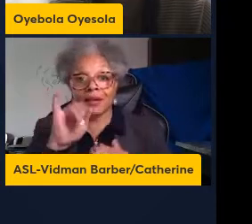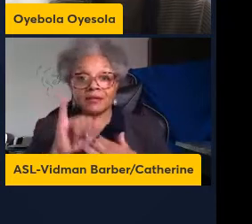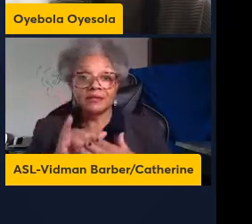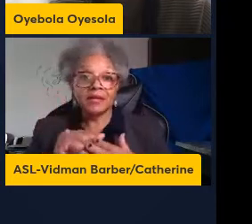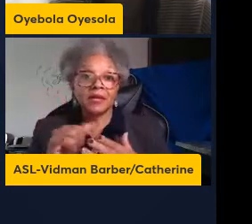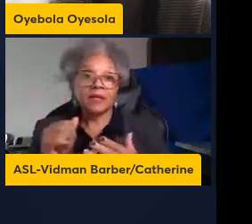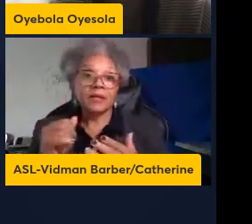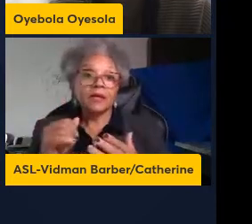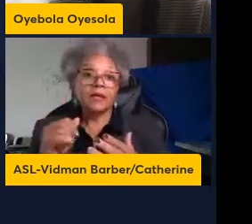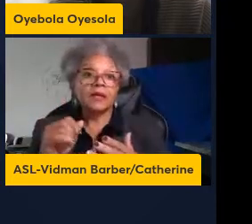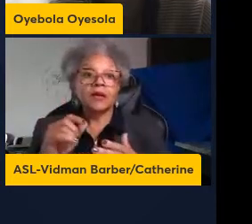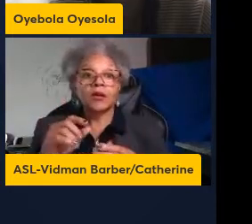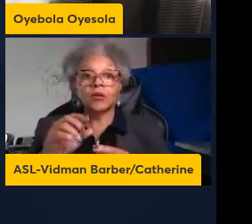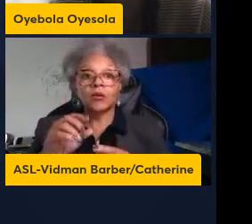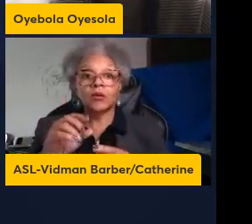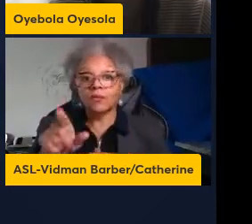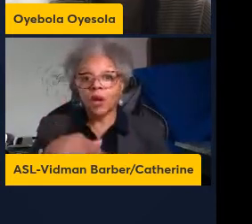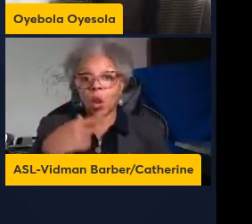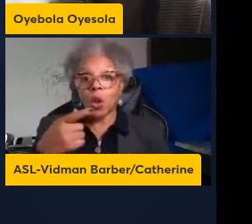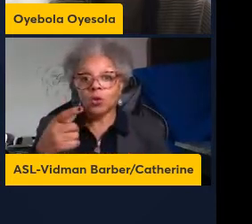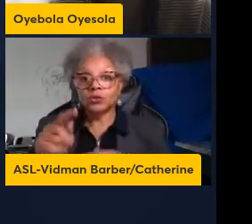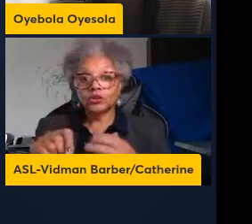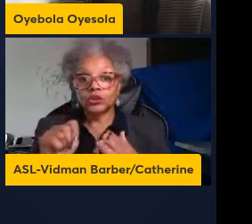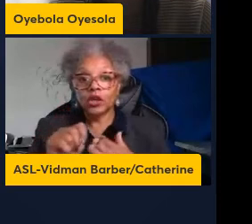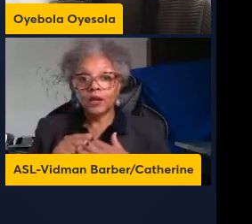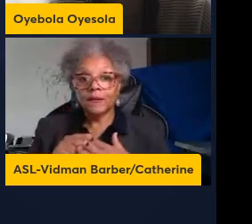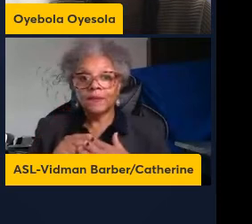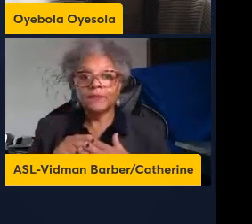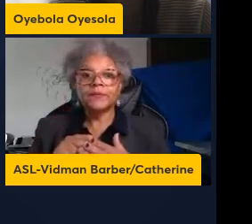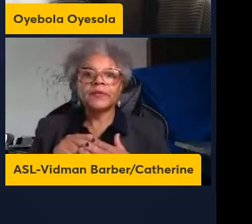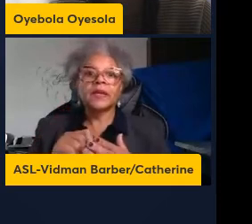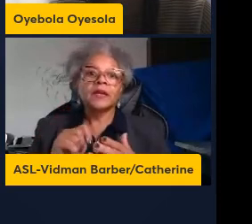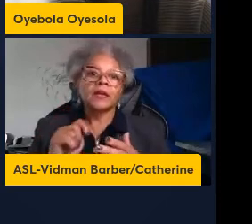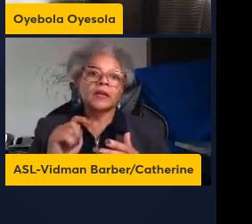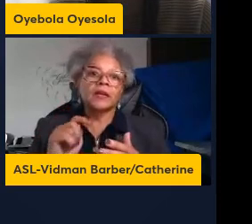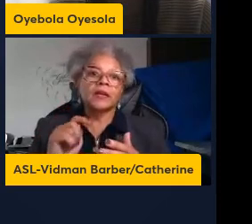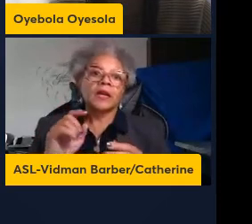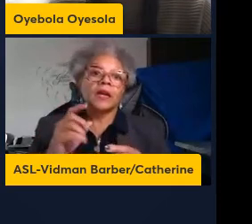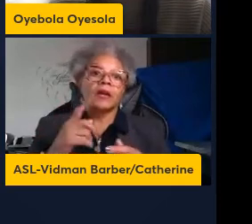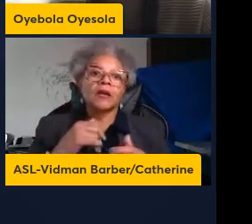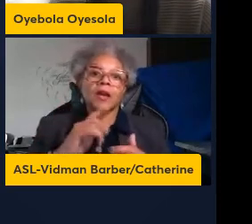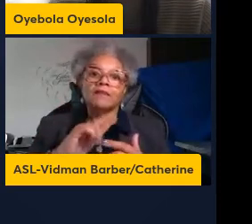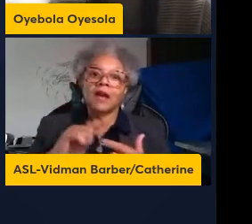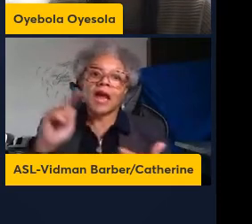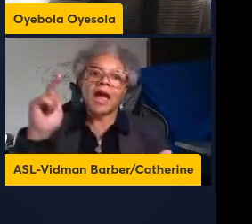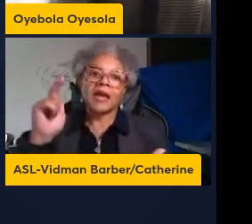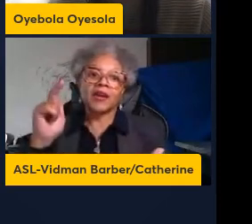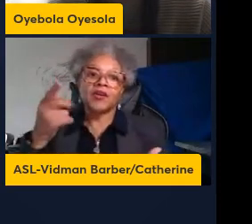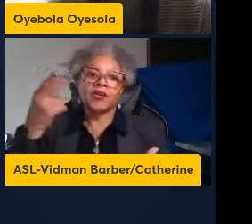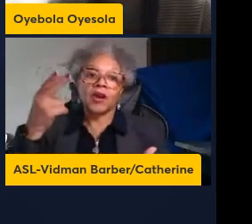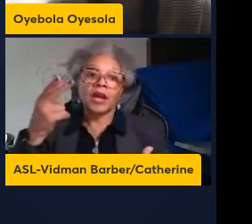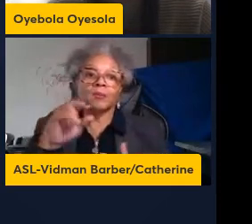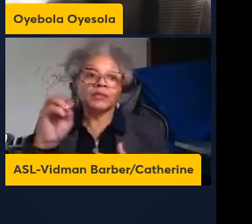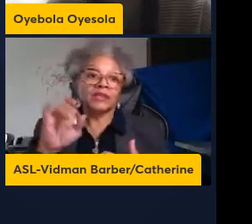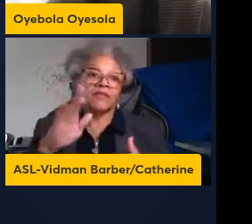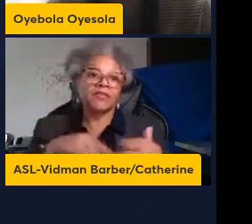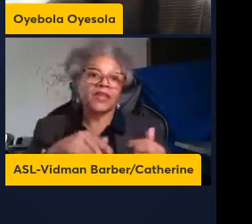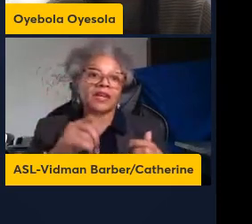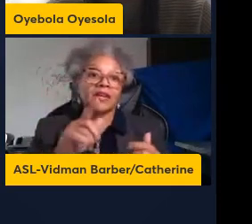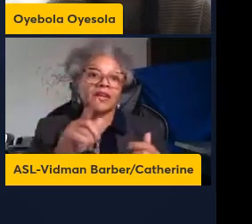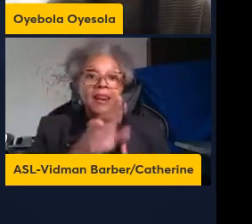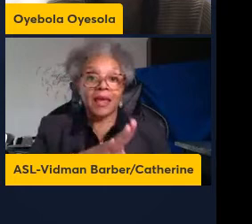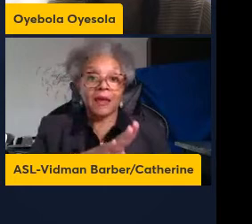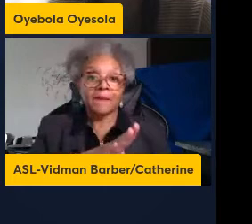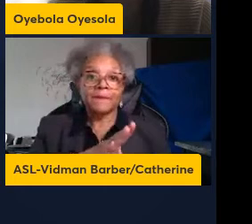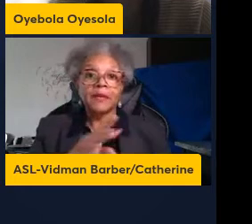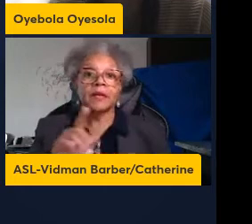a long term would have higher warm body compared to the lab mice and they also looked at the mass the